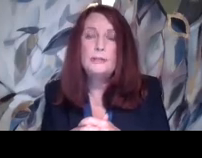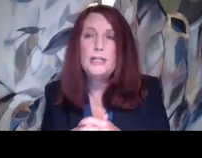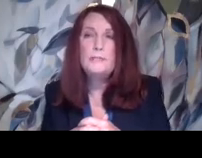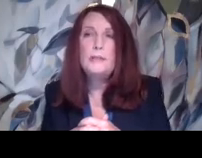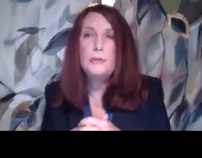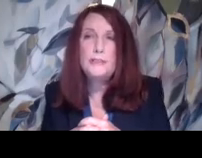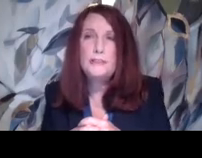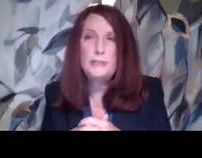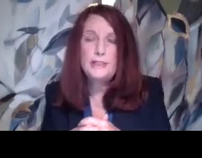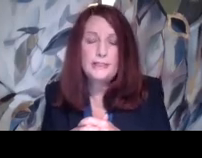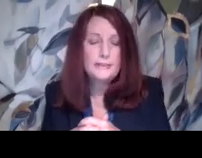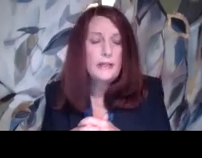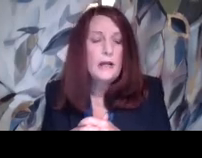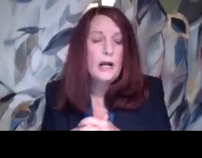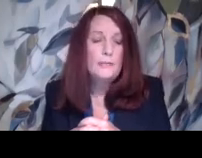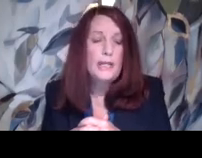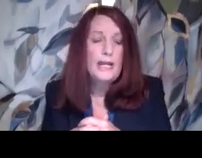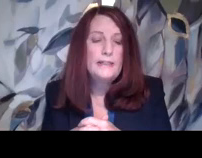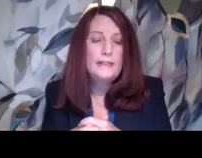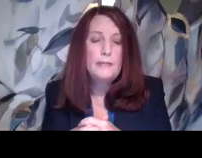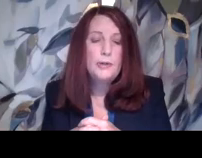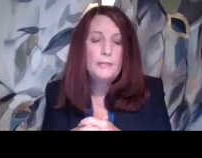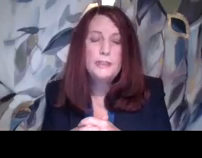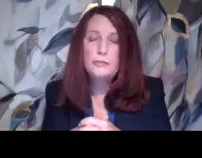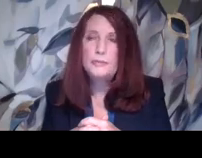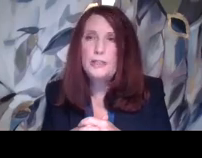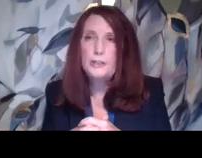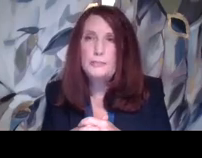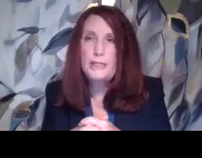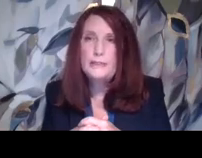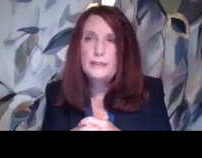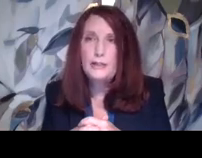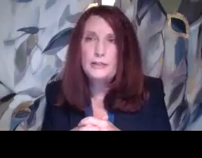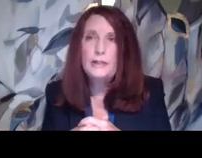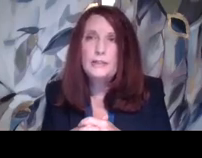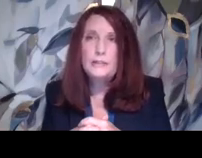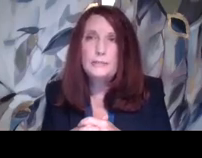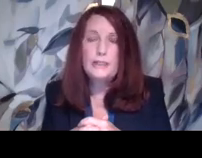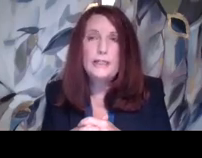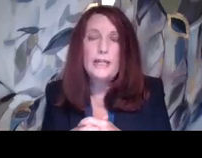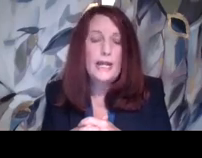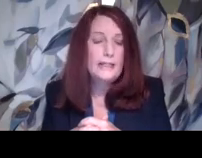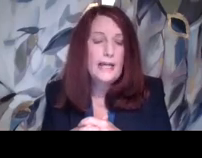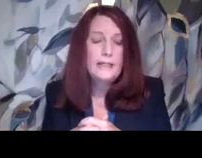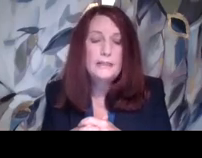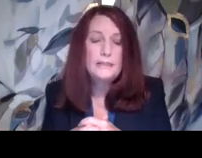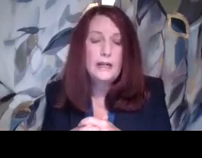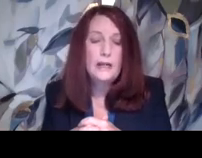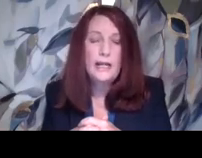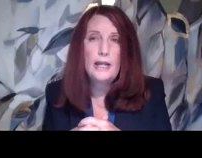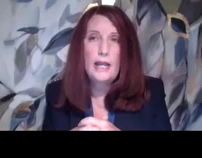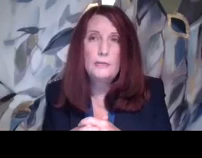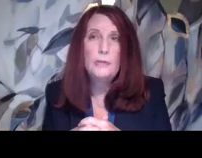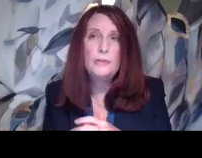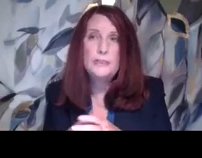that protect people with disabilities. And they prohibit discrimination based on disability. And that is,